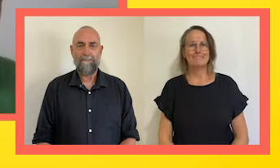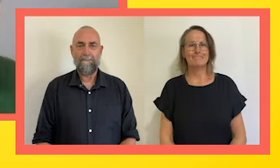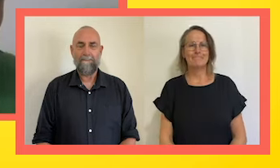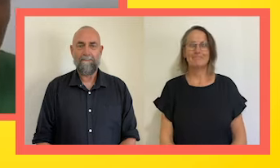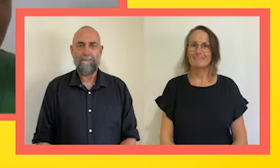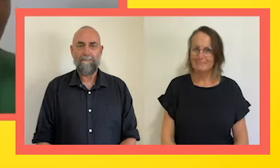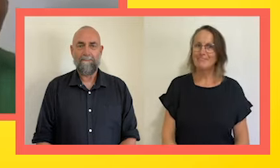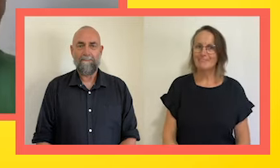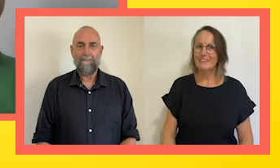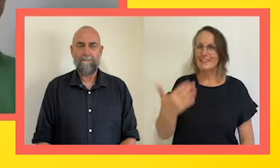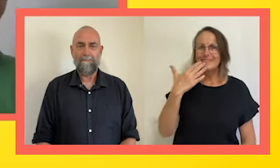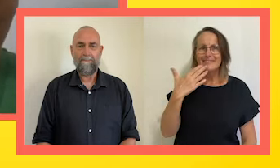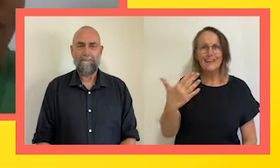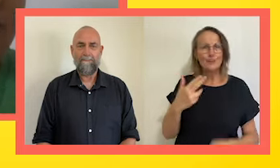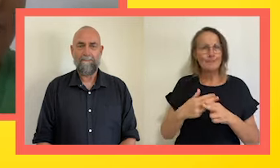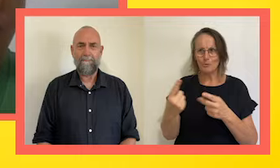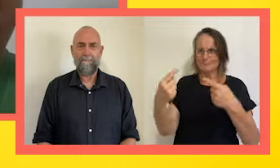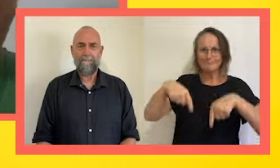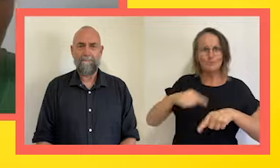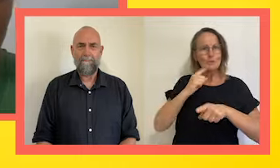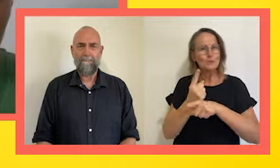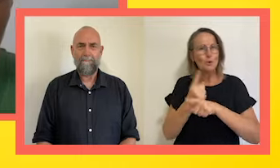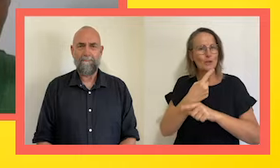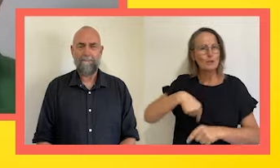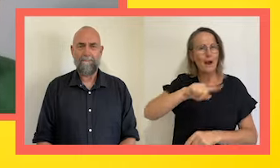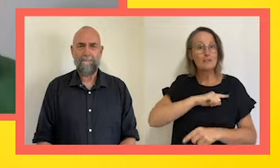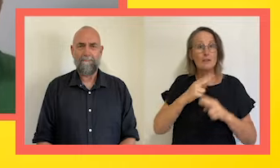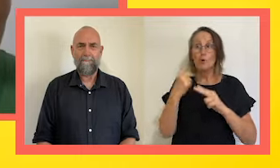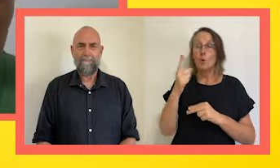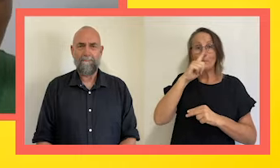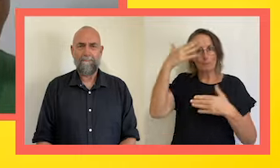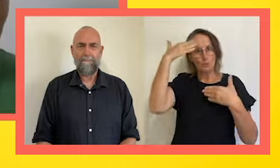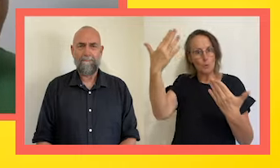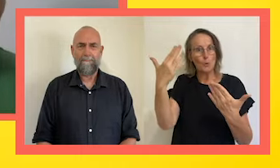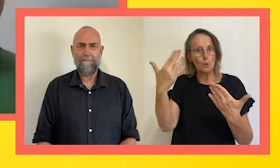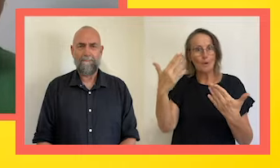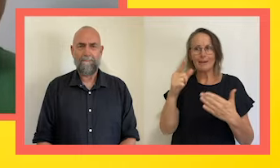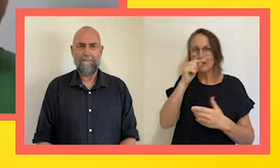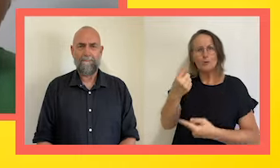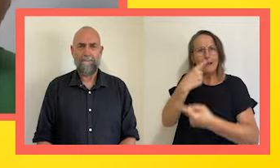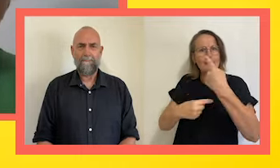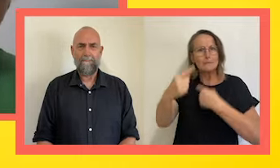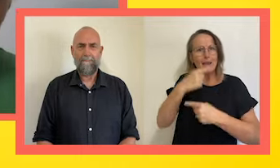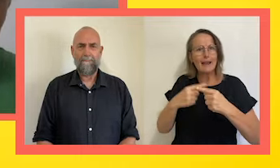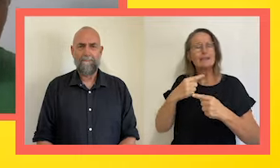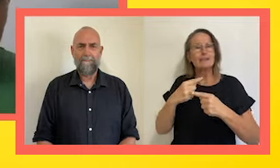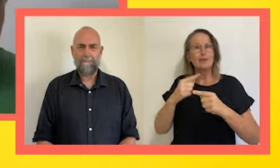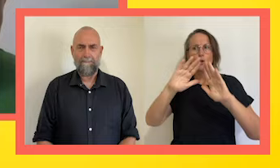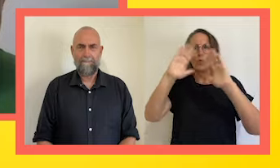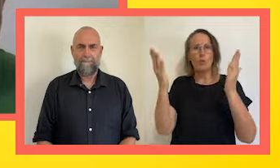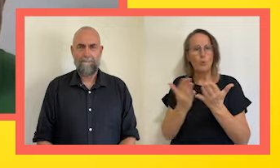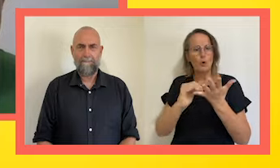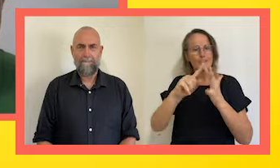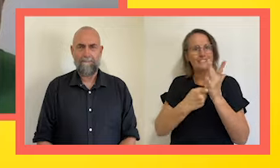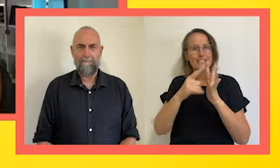Thank you so much for coming on, Rowan. And just for our listeners that aren't too sure, can you explain what the City Para Swimming World Series is?